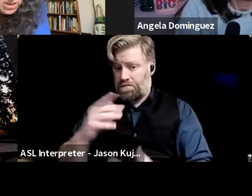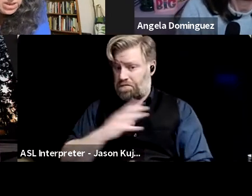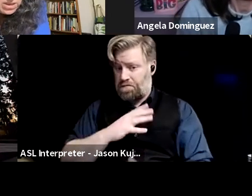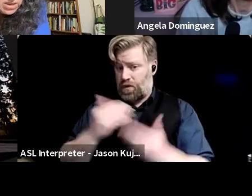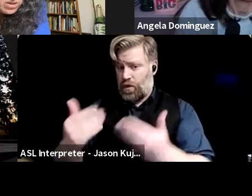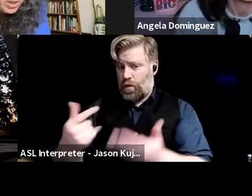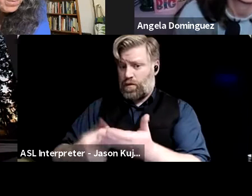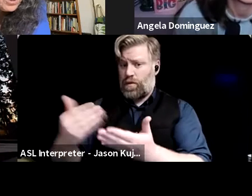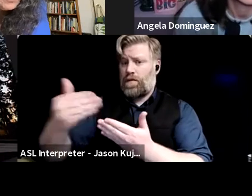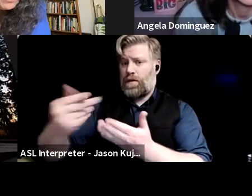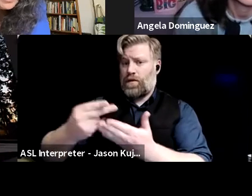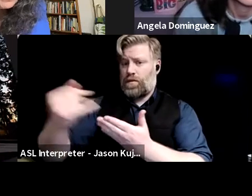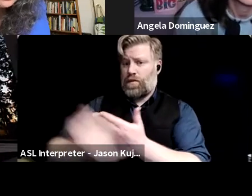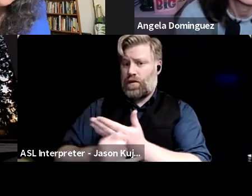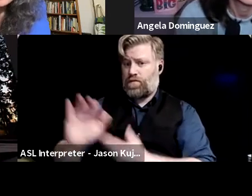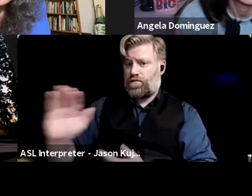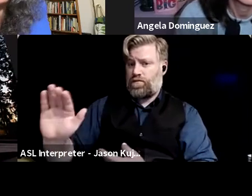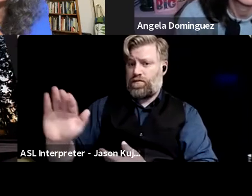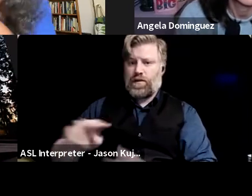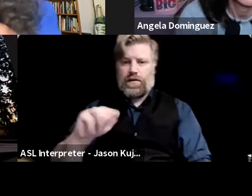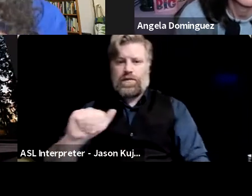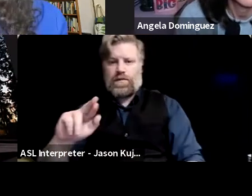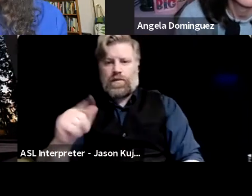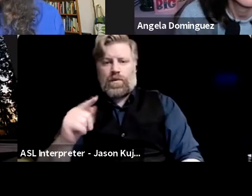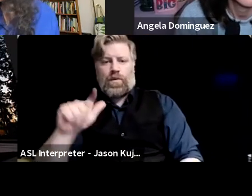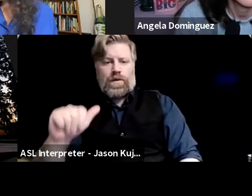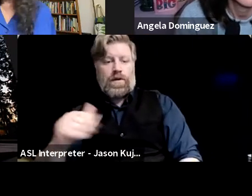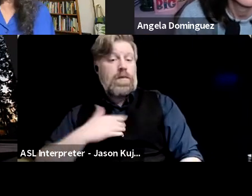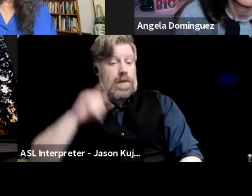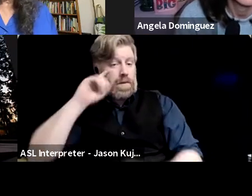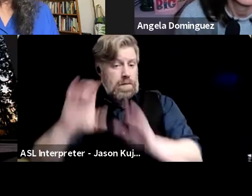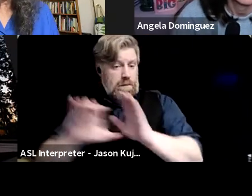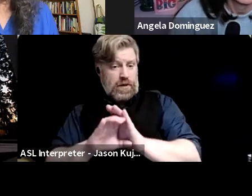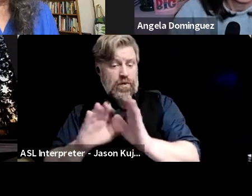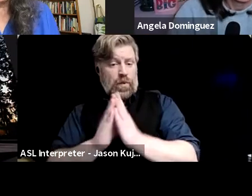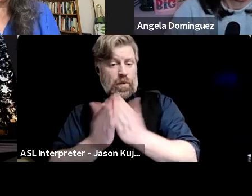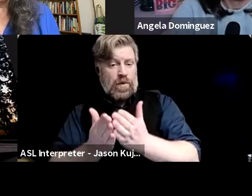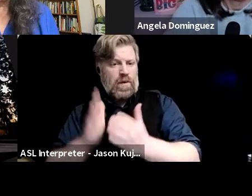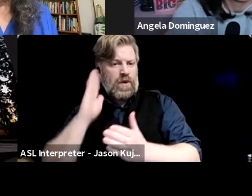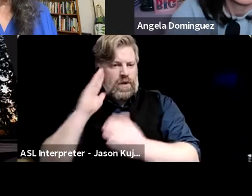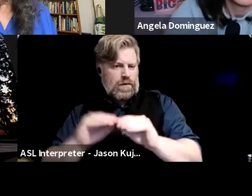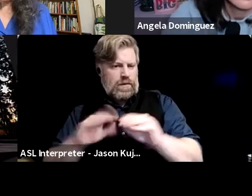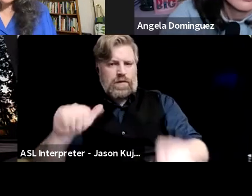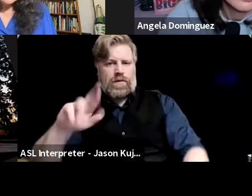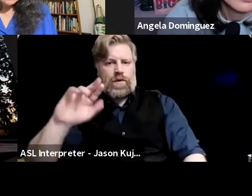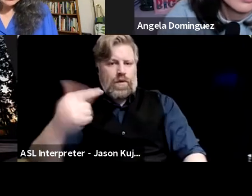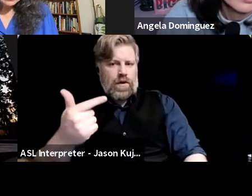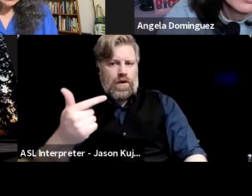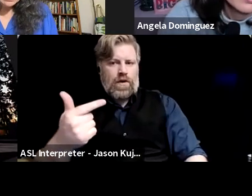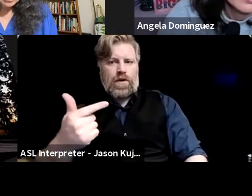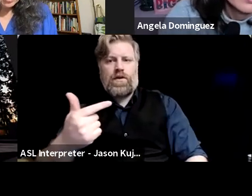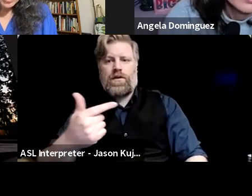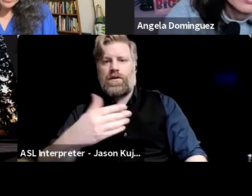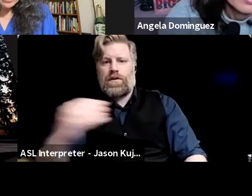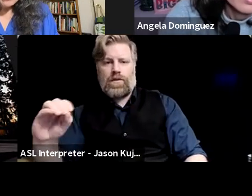great. Okay. Okay. Well, you've already mentioned my picture books that are coming out, uh, in August, and, uh,